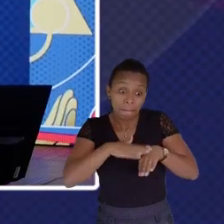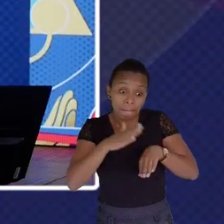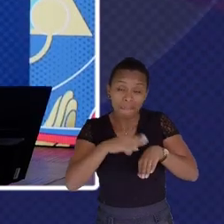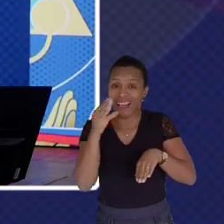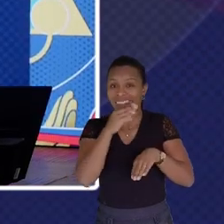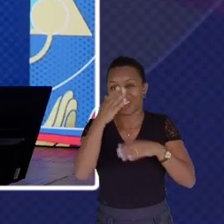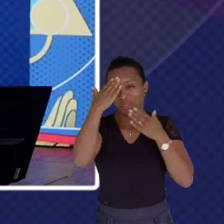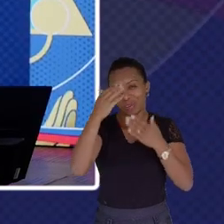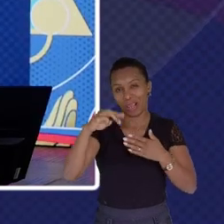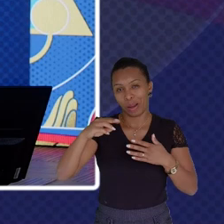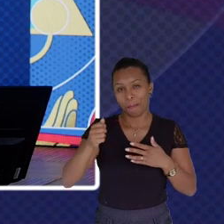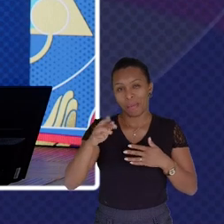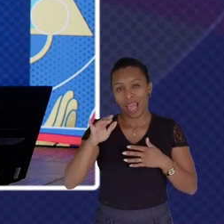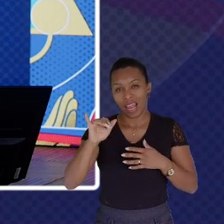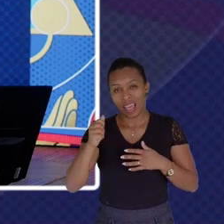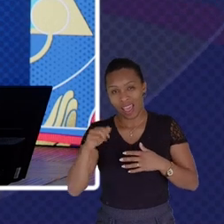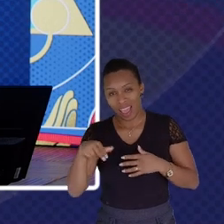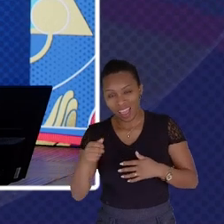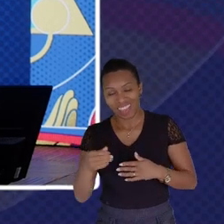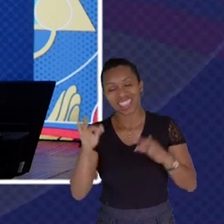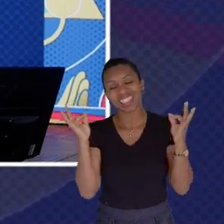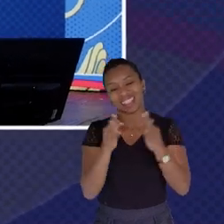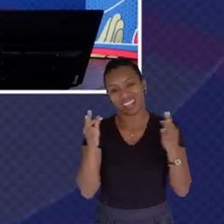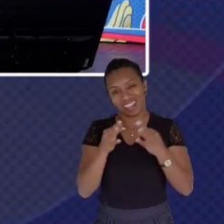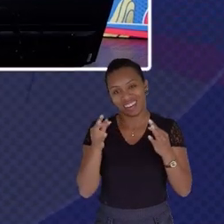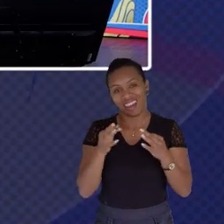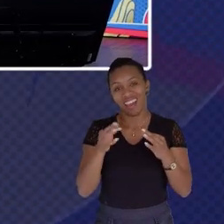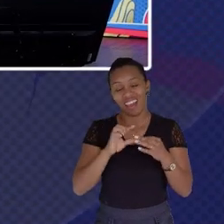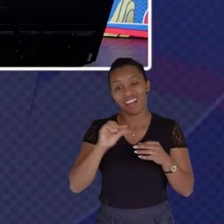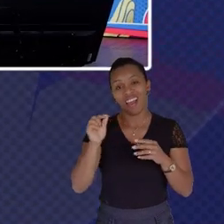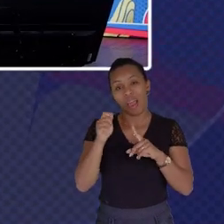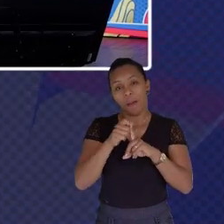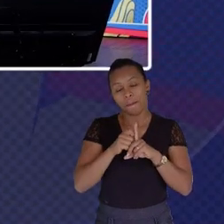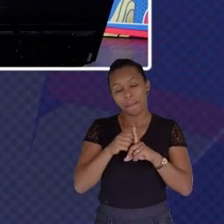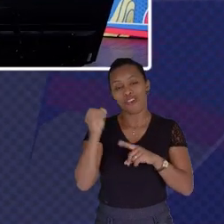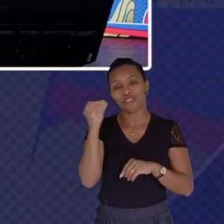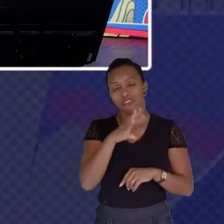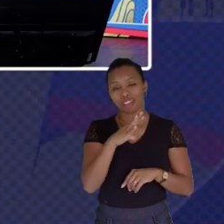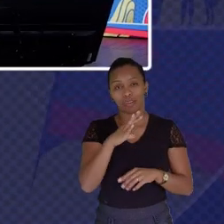Are Definitely Going For The Month Aaron And Dima